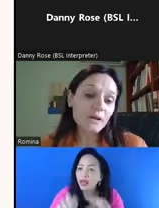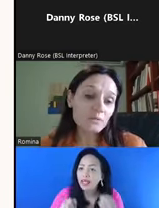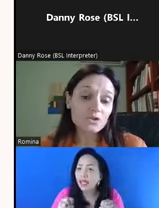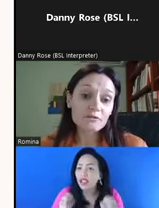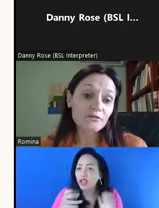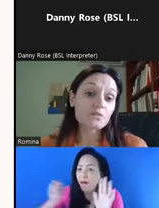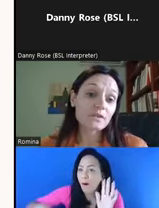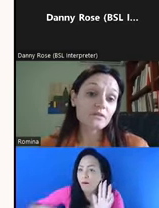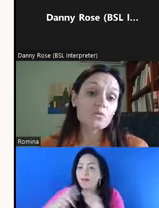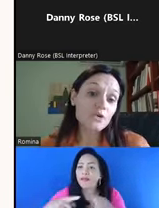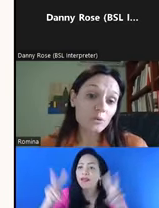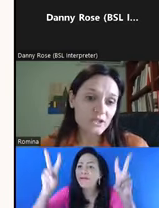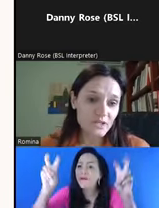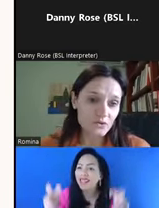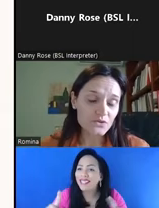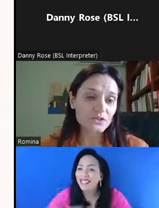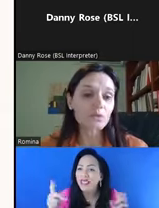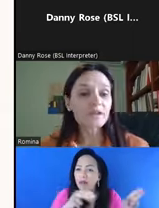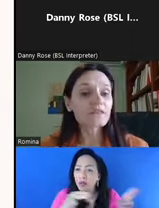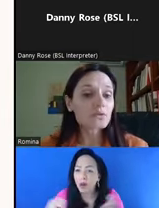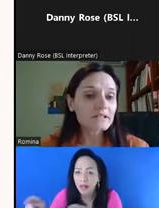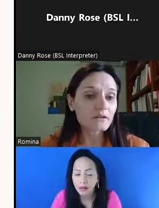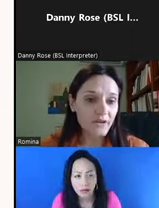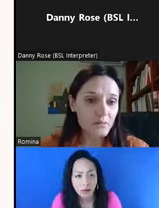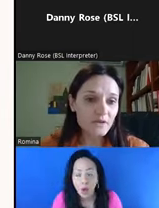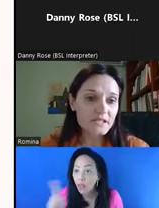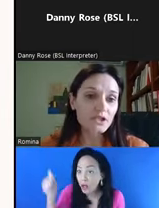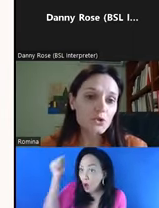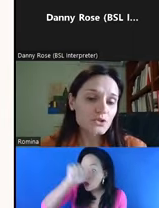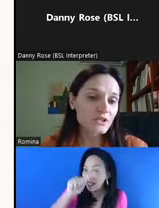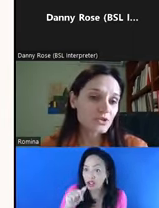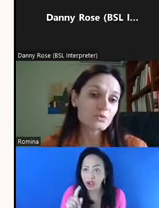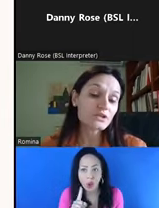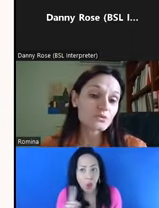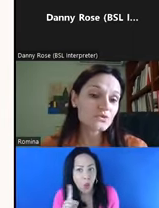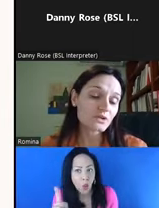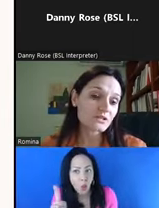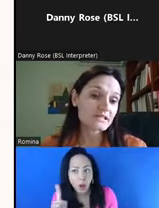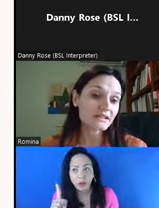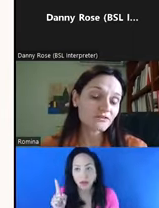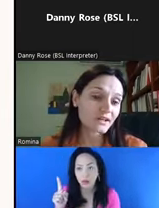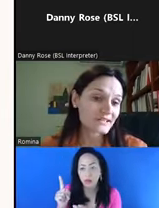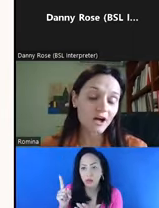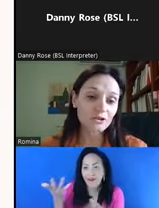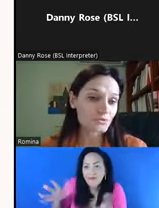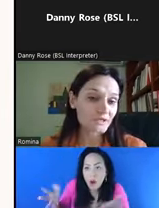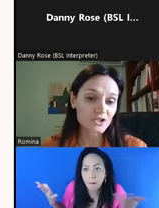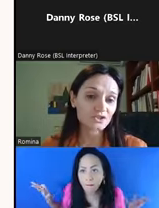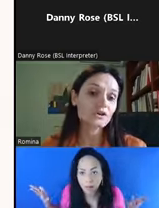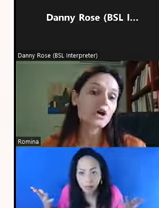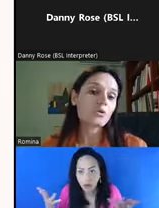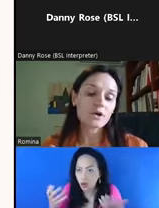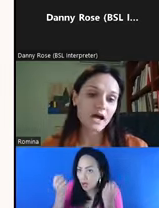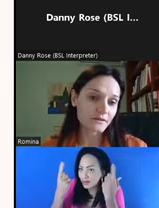So I would start first with the knowledge we use, you know, what theoretical frameworks and whose knowledge do we use to understand violence, culture,